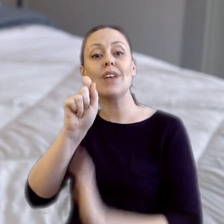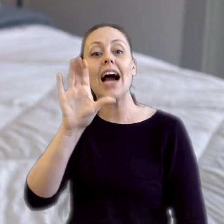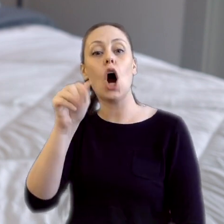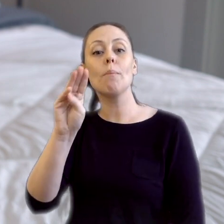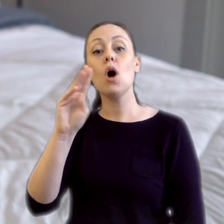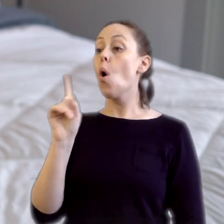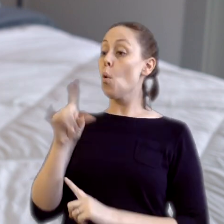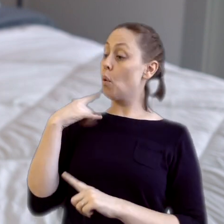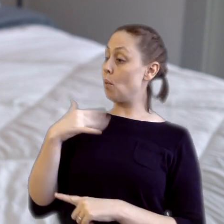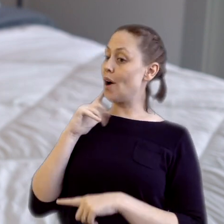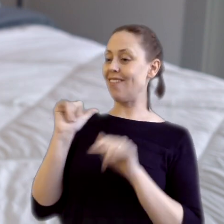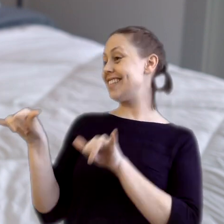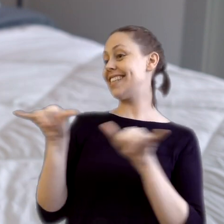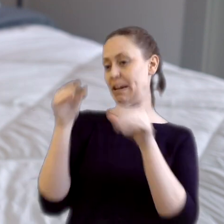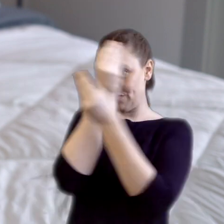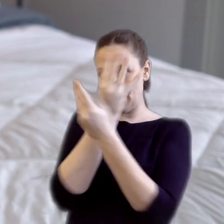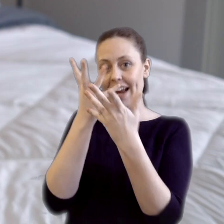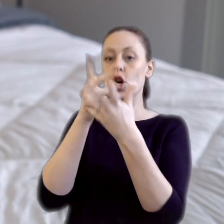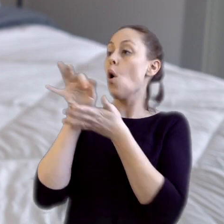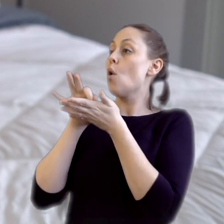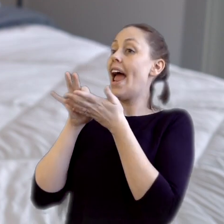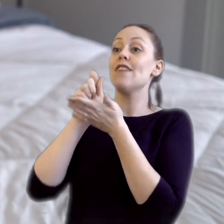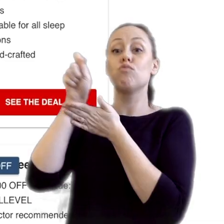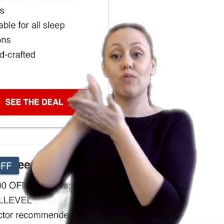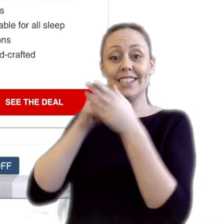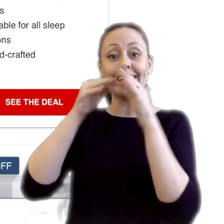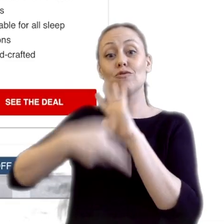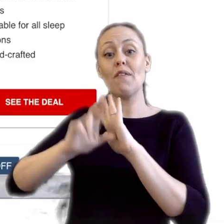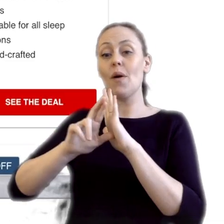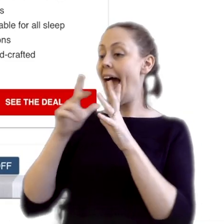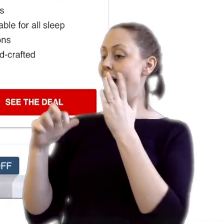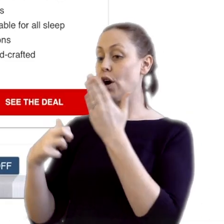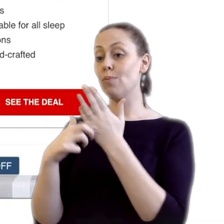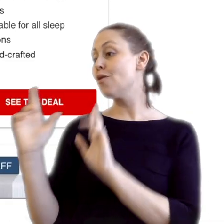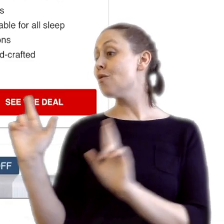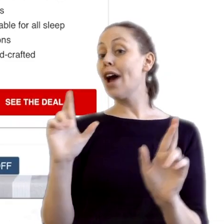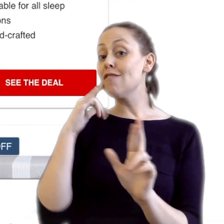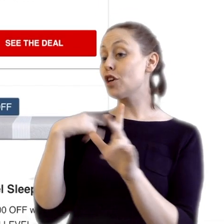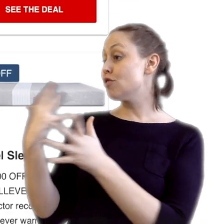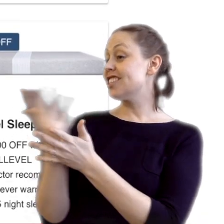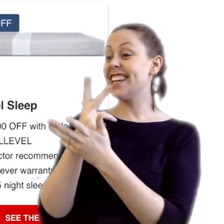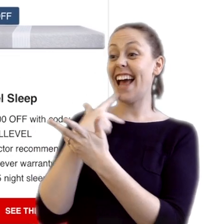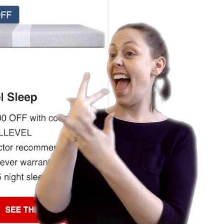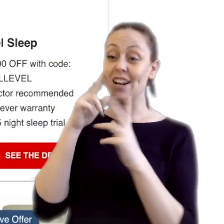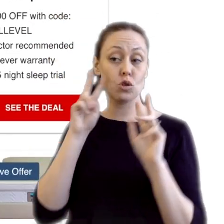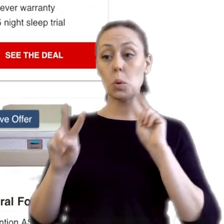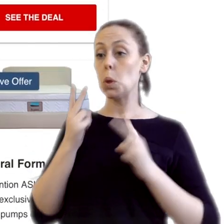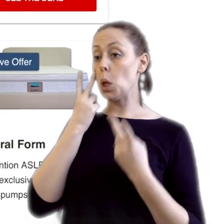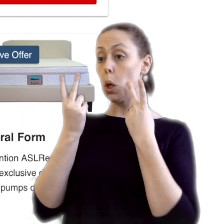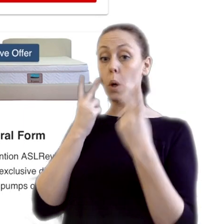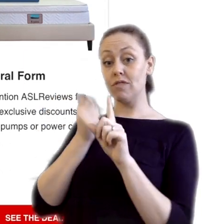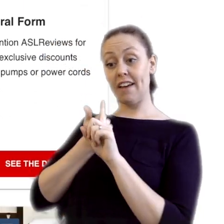.com, where we'll have the same. We'll have a written review and we'll have our coupons ready for you to just dive in and take a look.